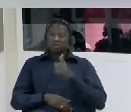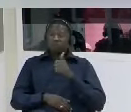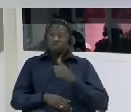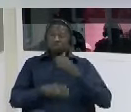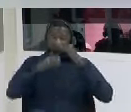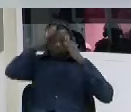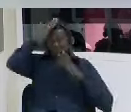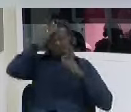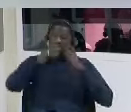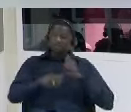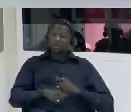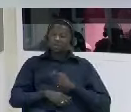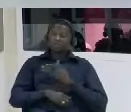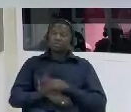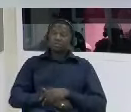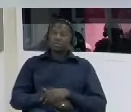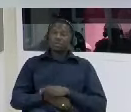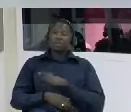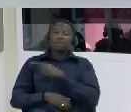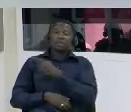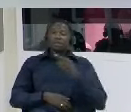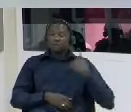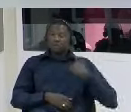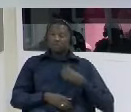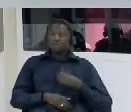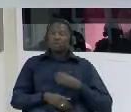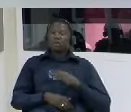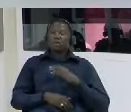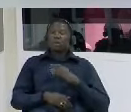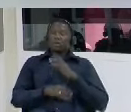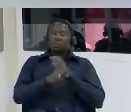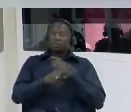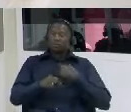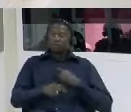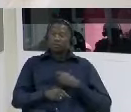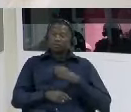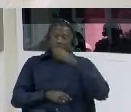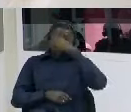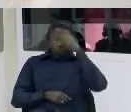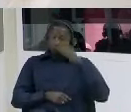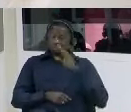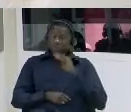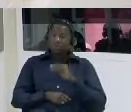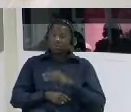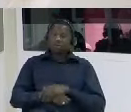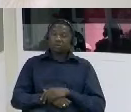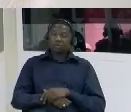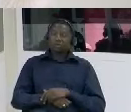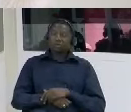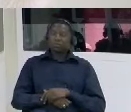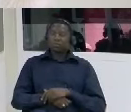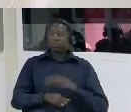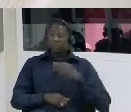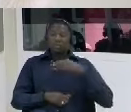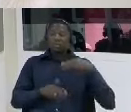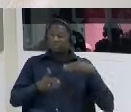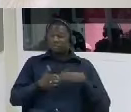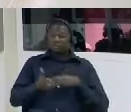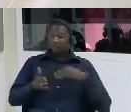to do my work to do the struggle i was doing with yaya jame here very well anytime